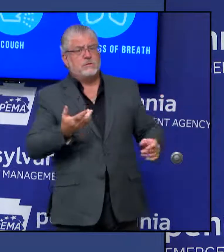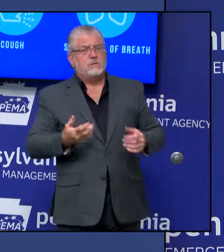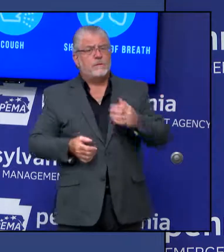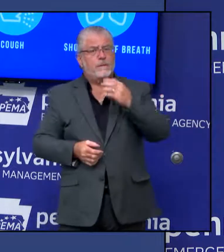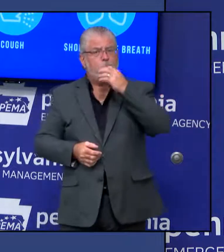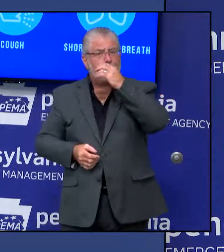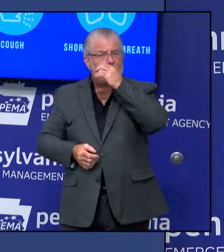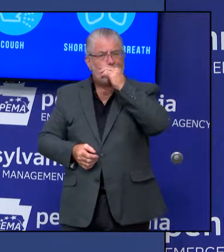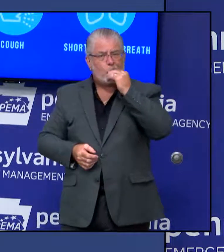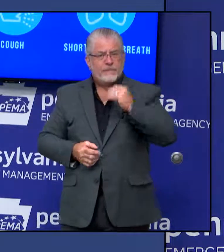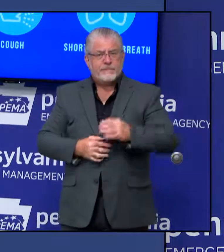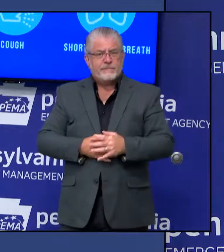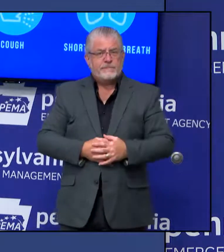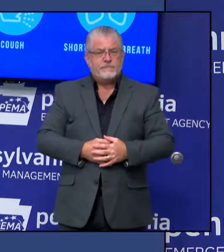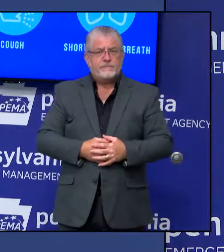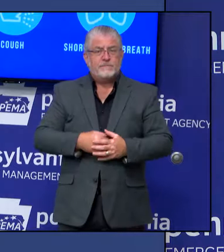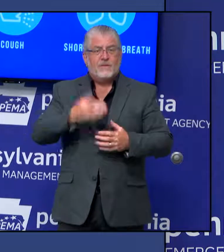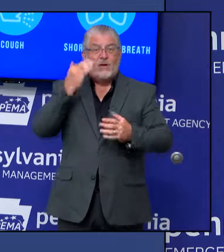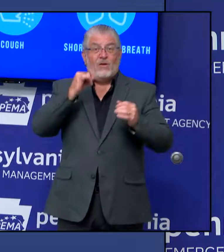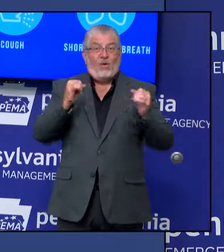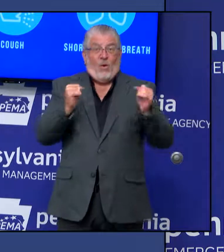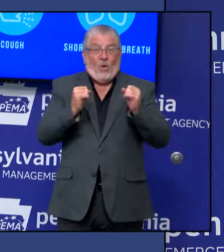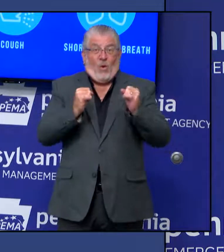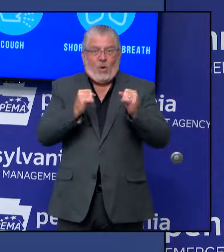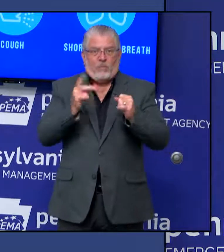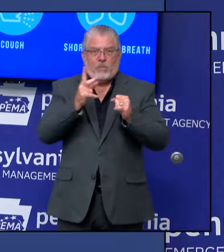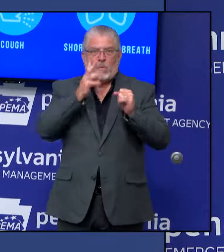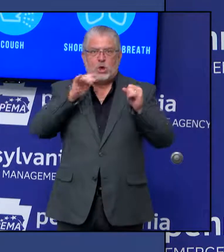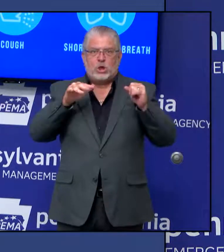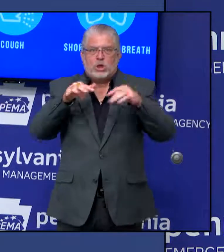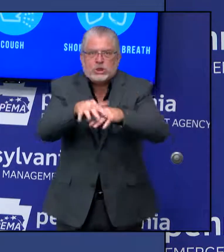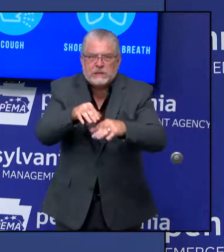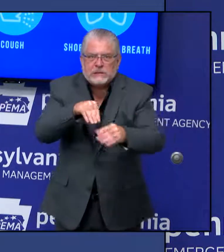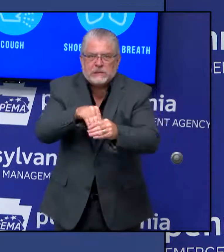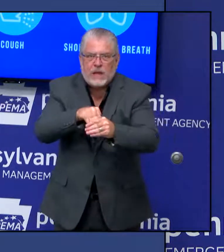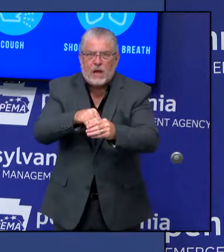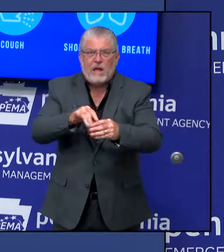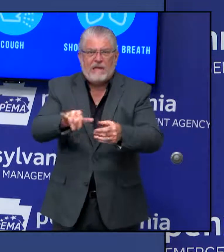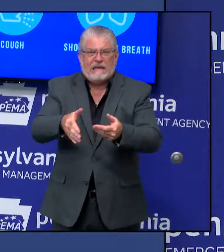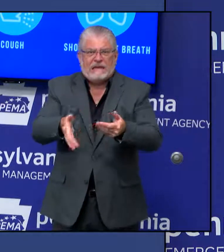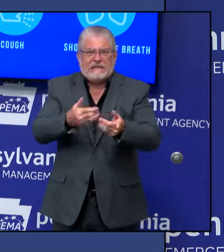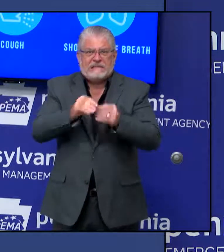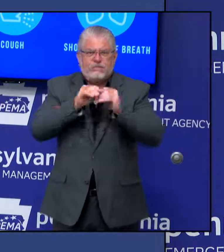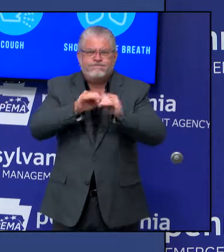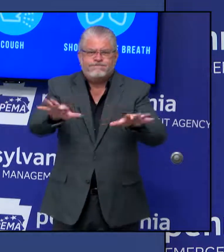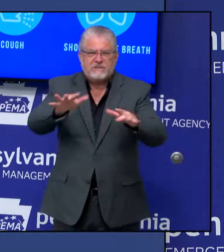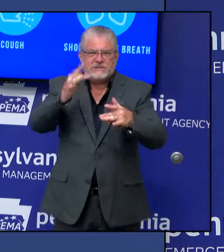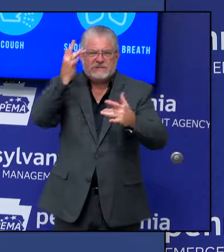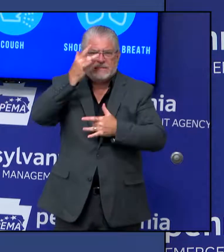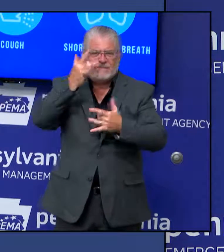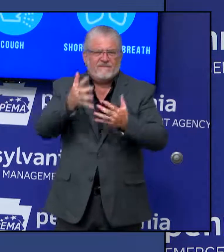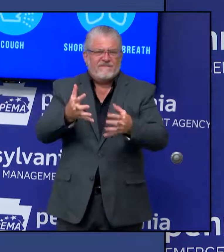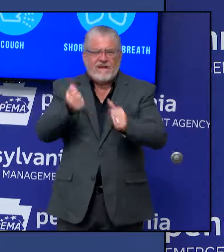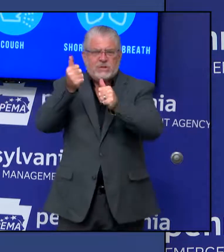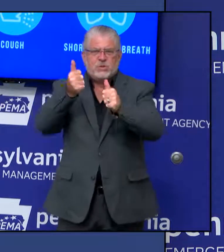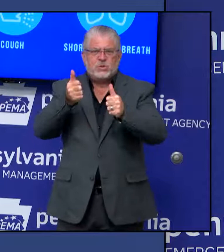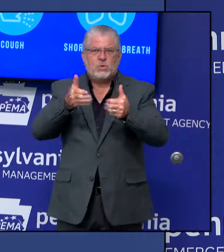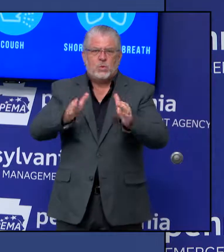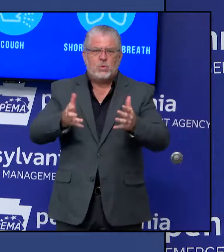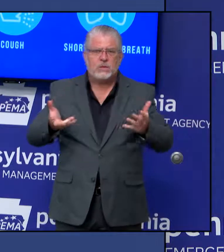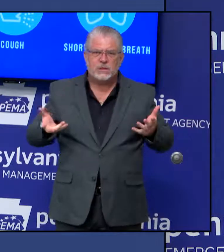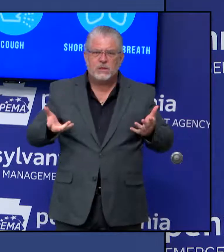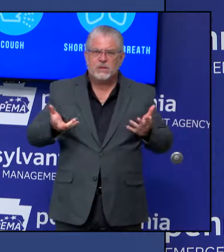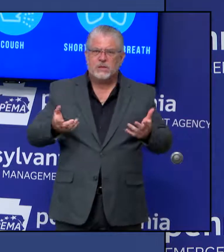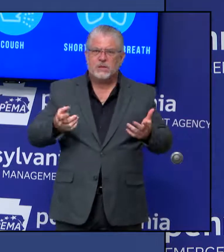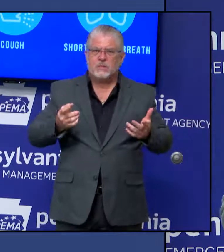rapidly that way and that there will be spikes. But yet it seems that we're loosening the reins a bit, even though we're going into that season in which we